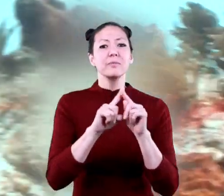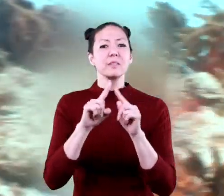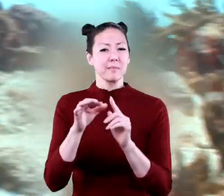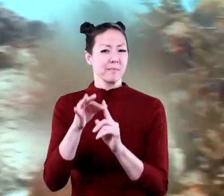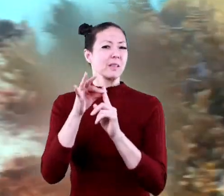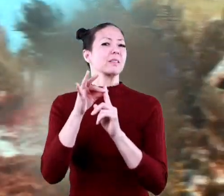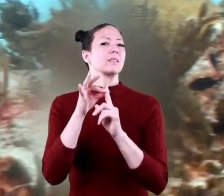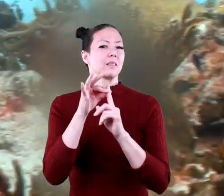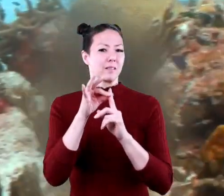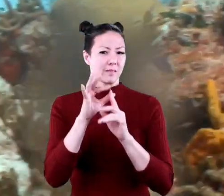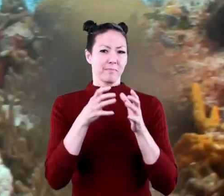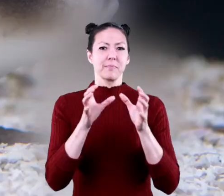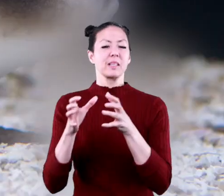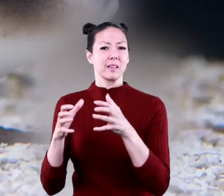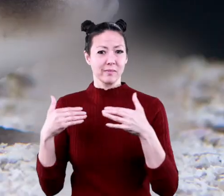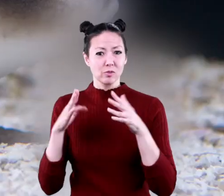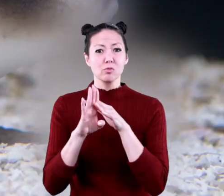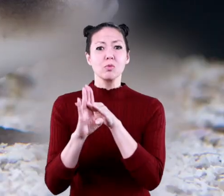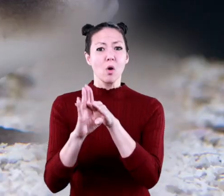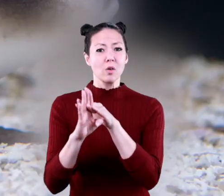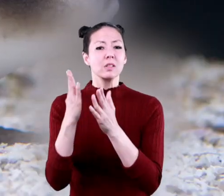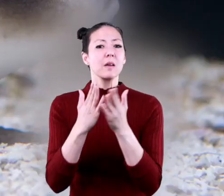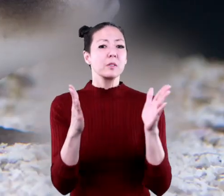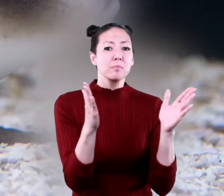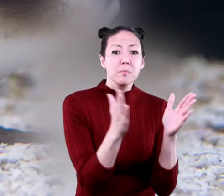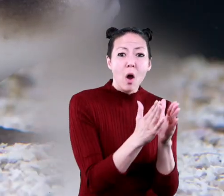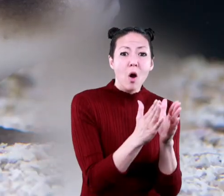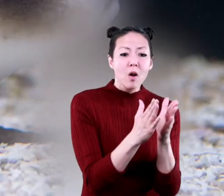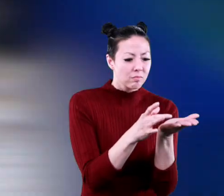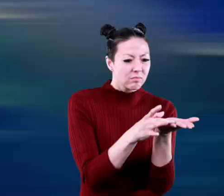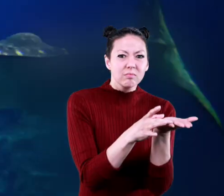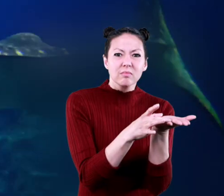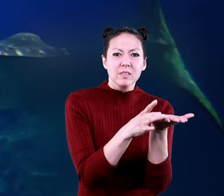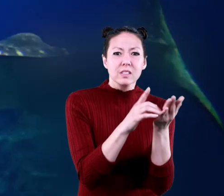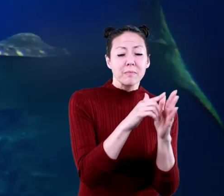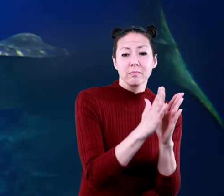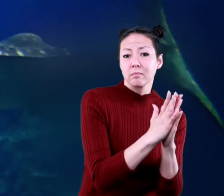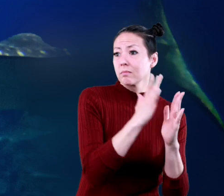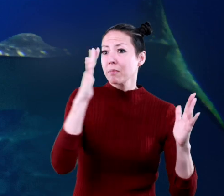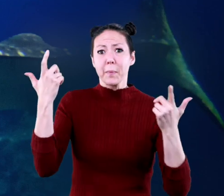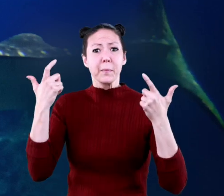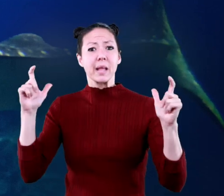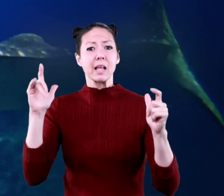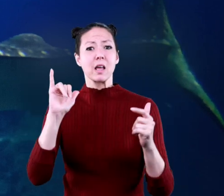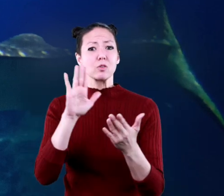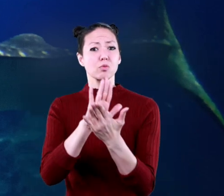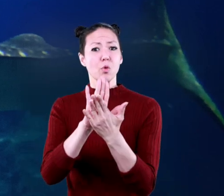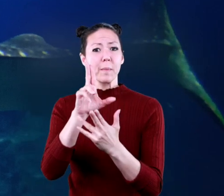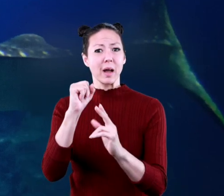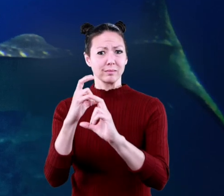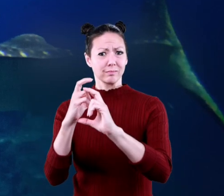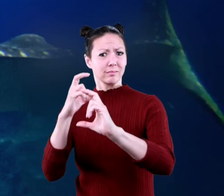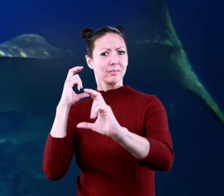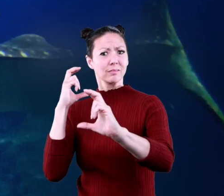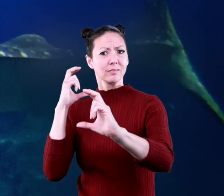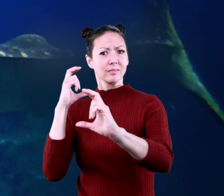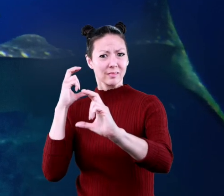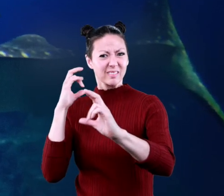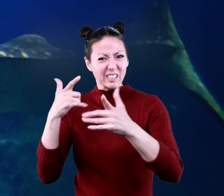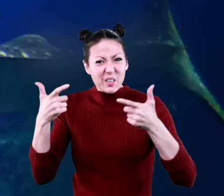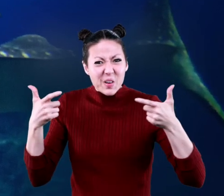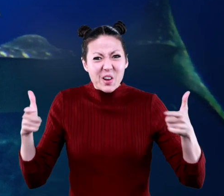species of sharks. Some can be small as your hand, while others can get bigger than a school bus.